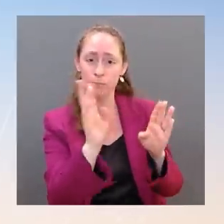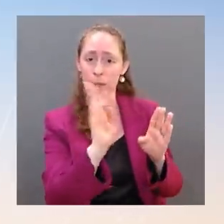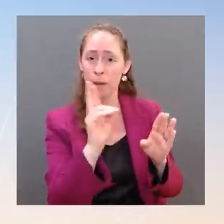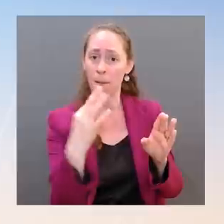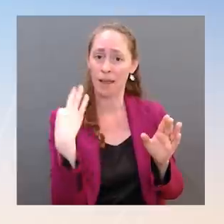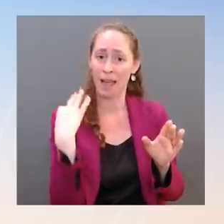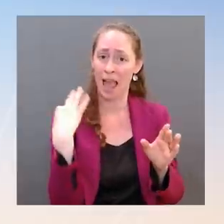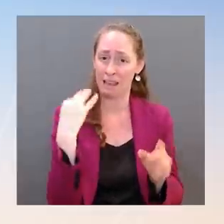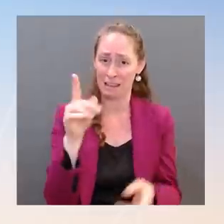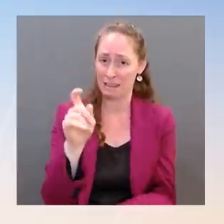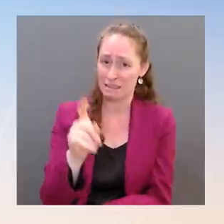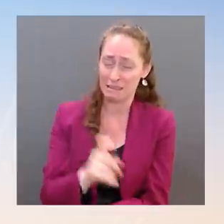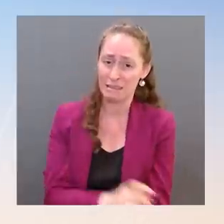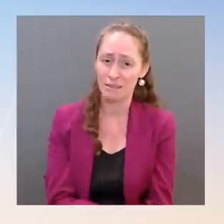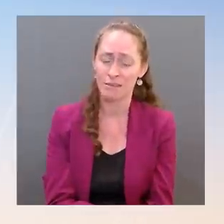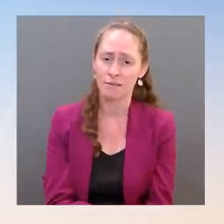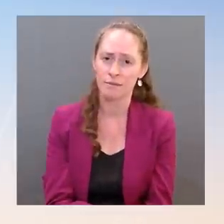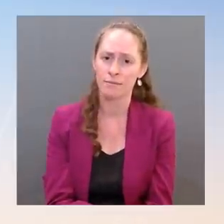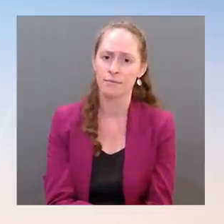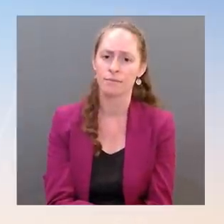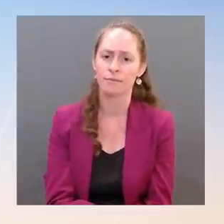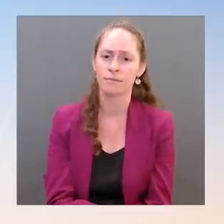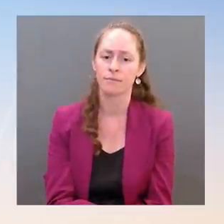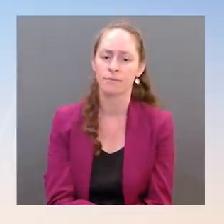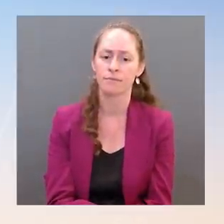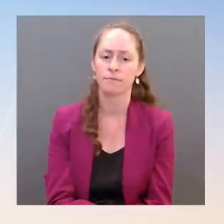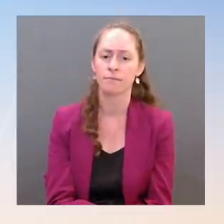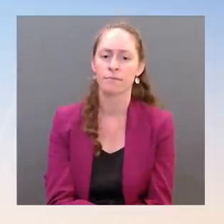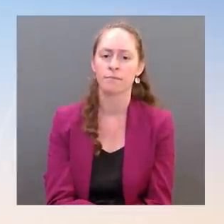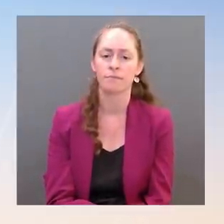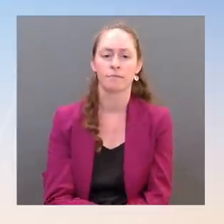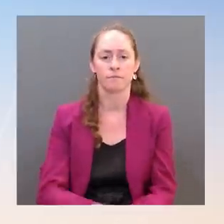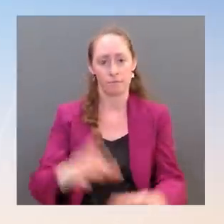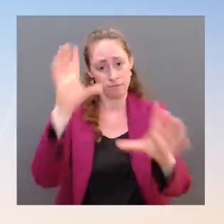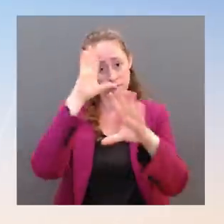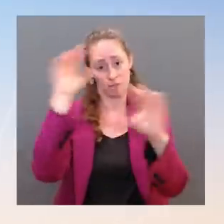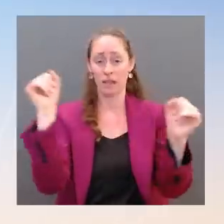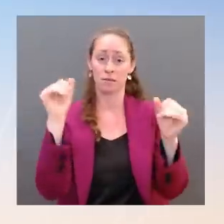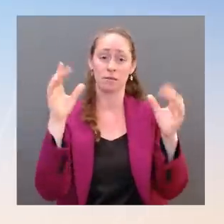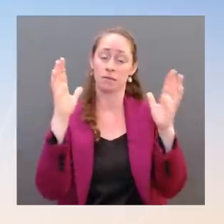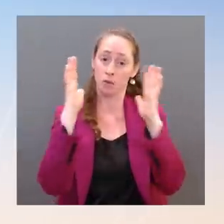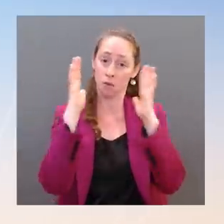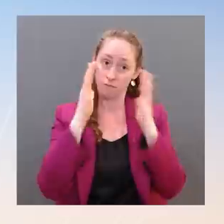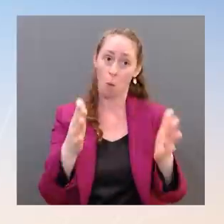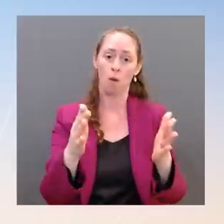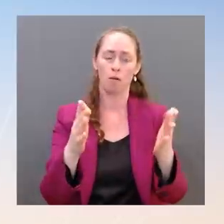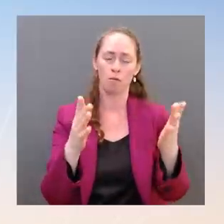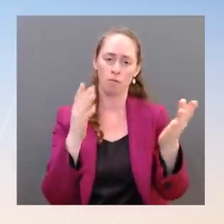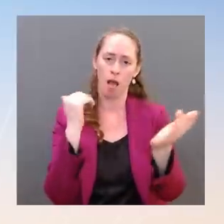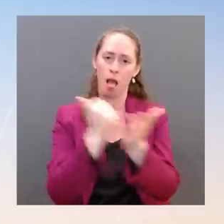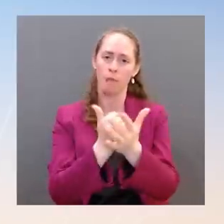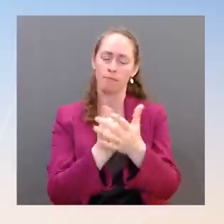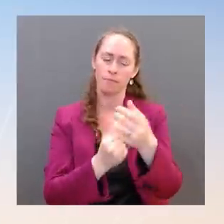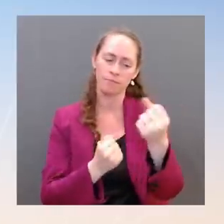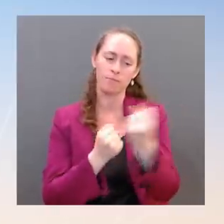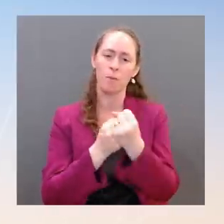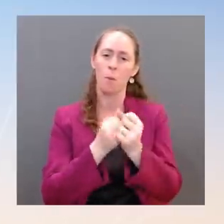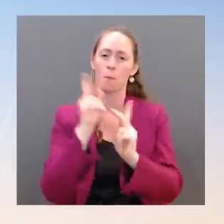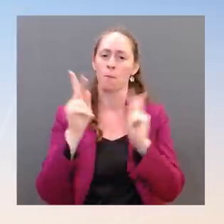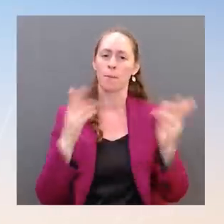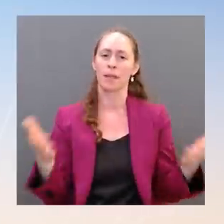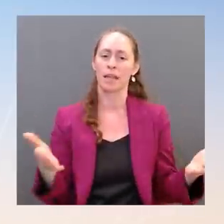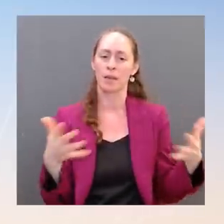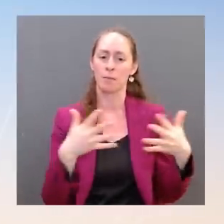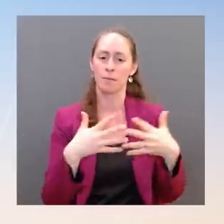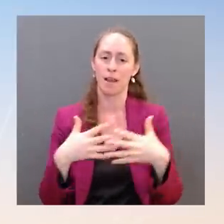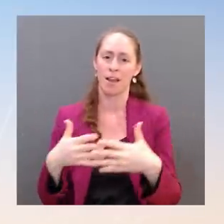American people. And what you see from congressional Republicans and what you see from the GOP is the plan for American